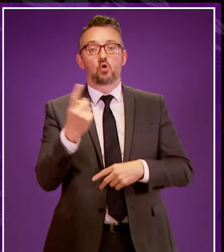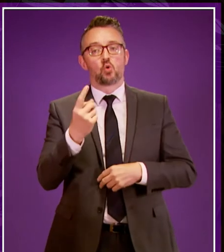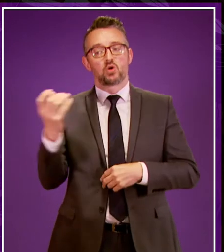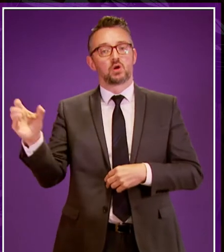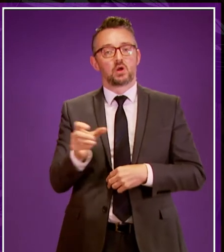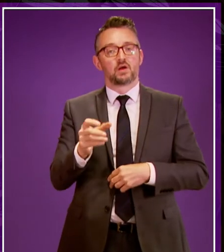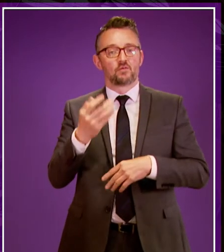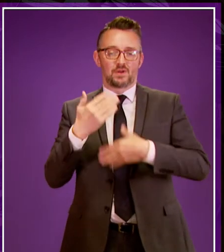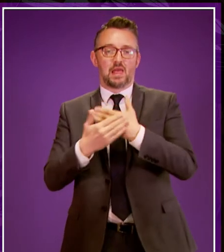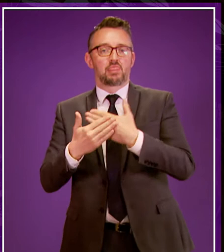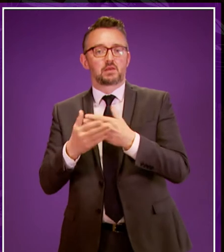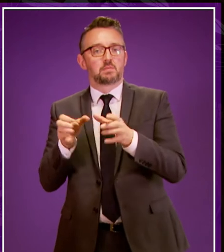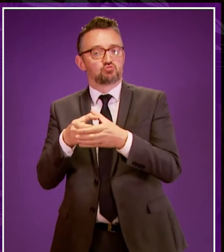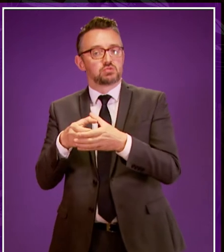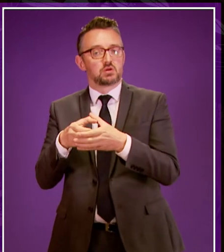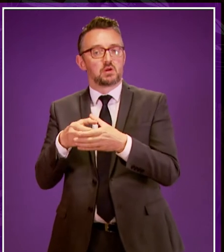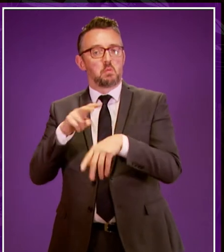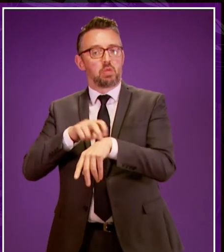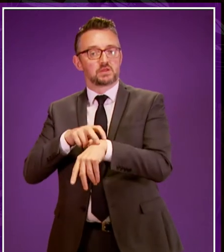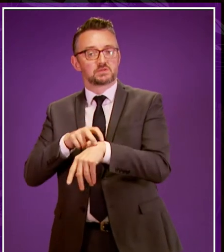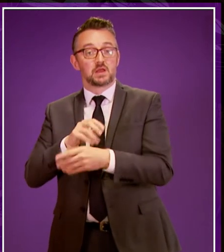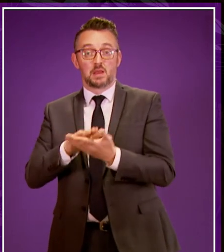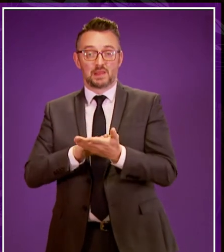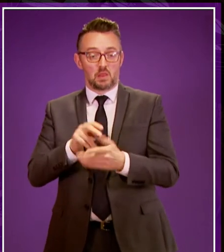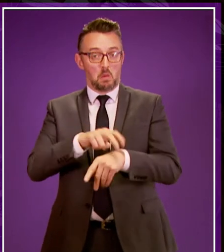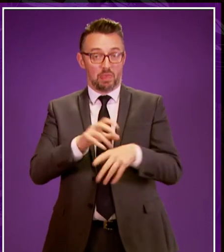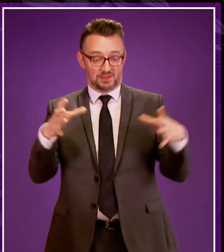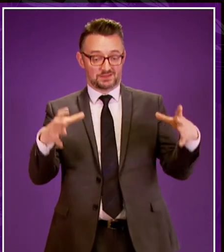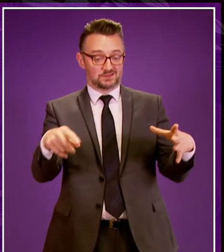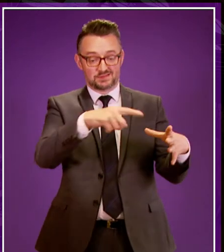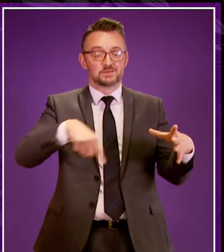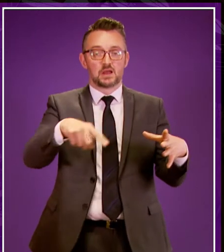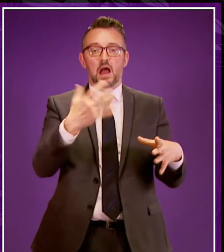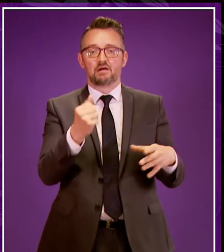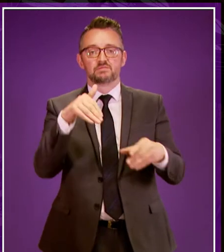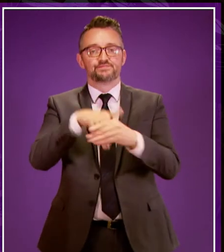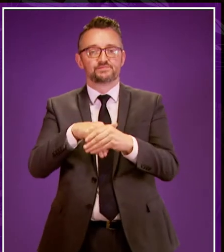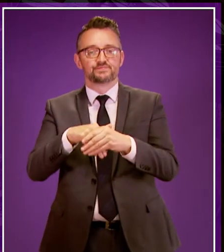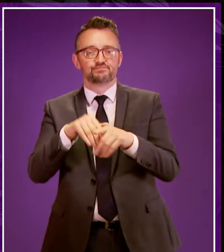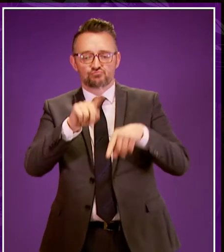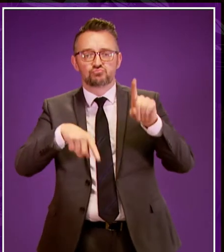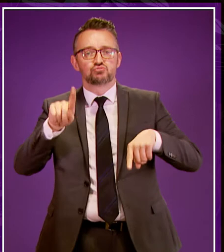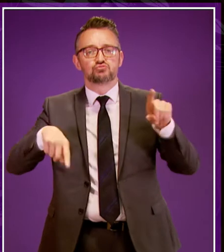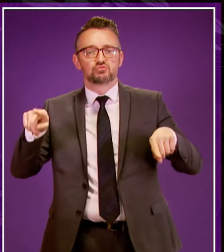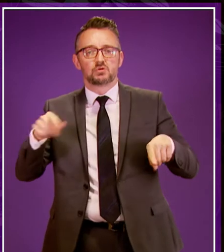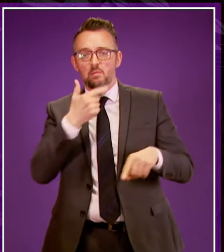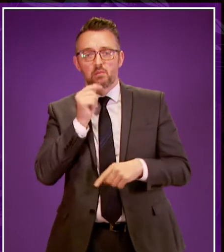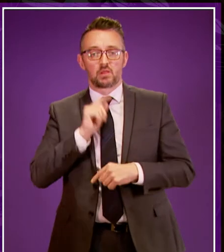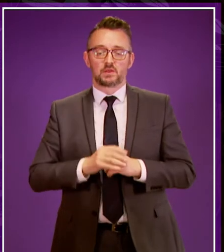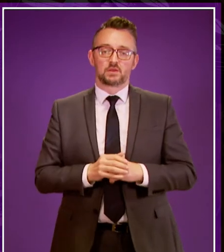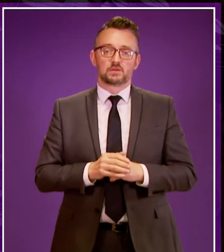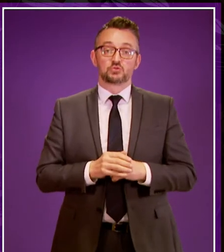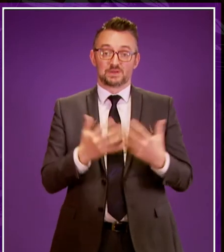candidates is already helping to ensure that its workforce better reflects the diversity of its communities. Over 10 percent